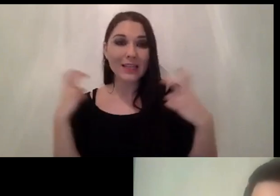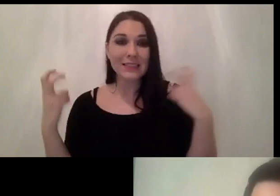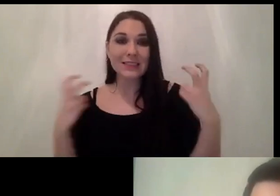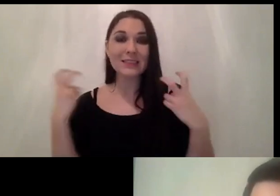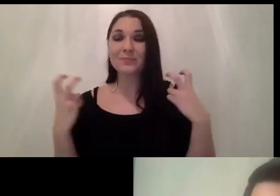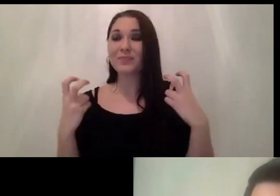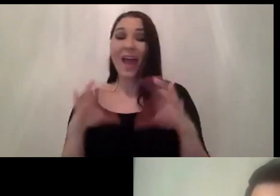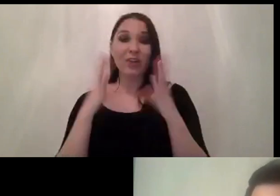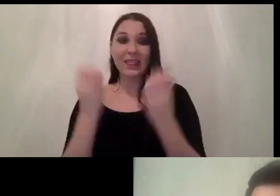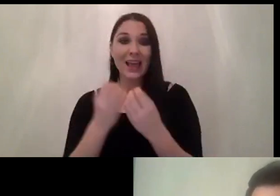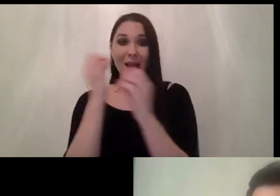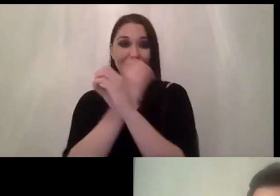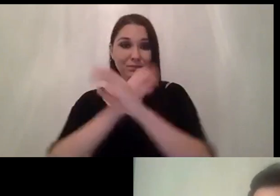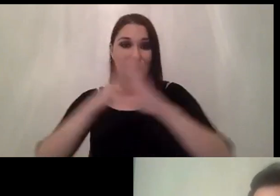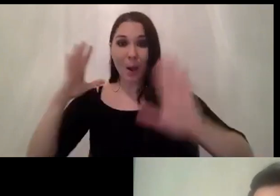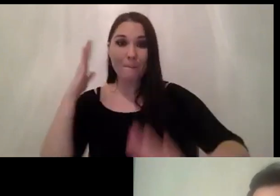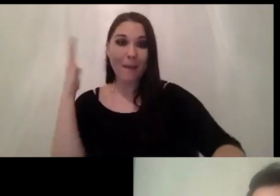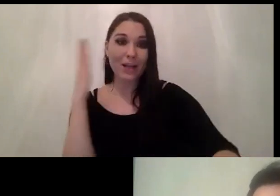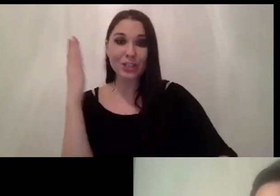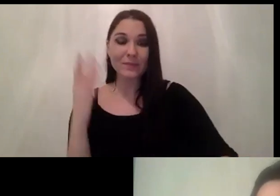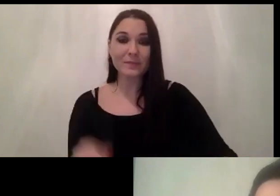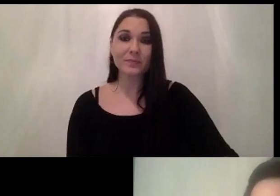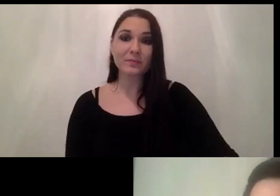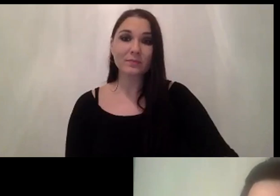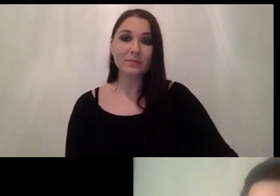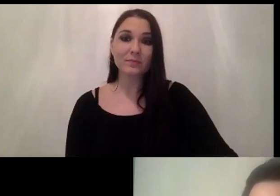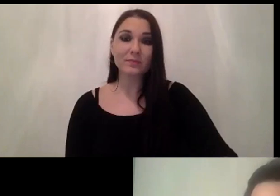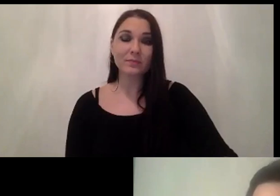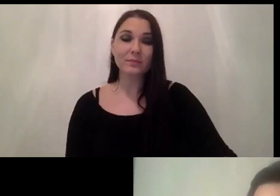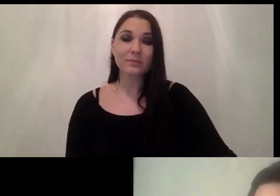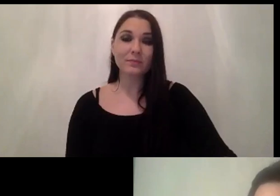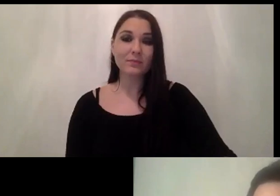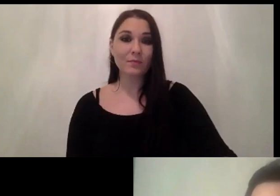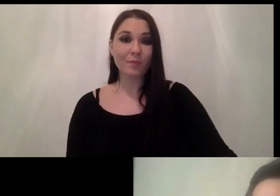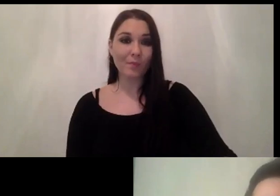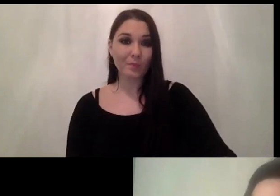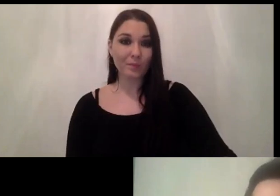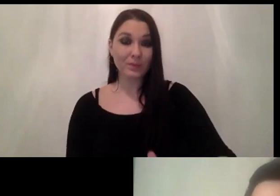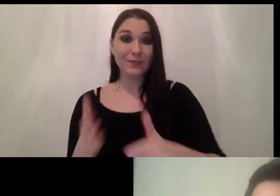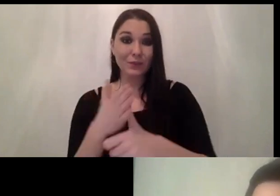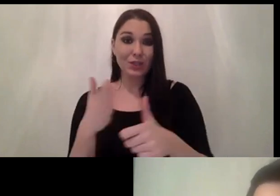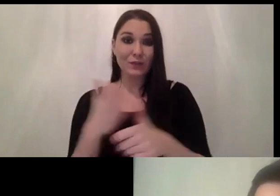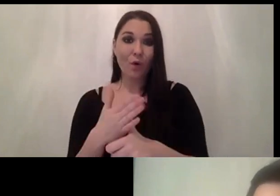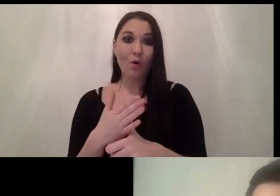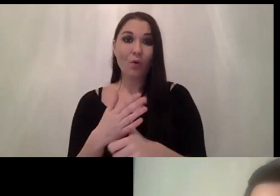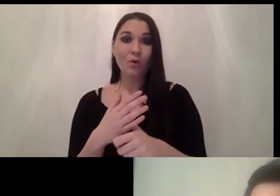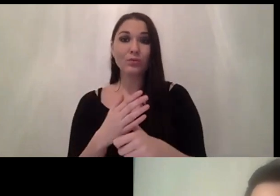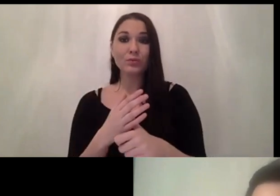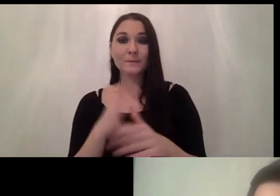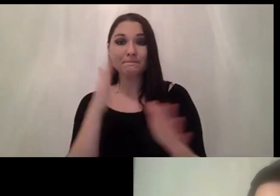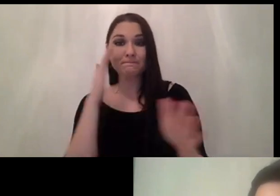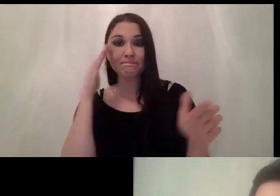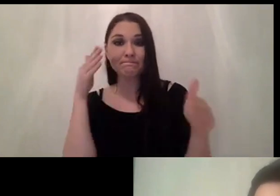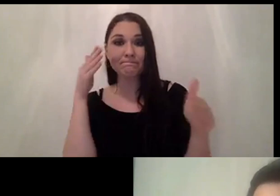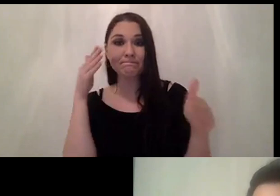and uh go first of all to the to the image sensor that's that's something that